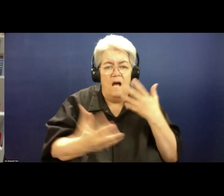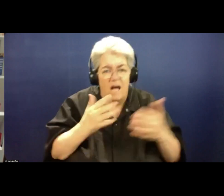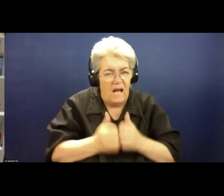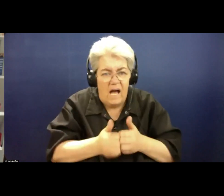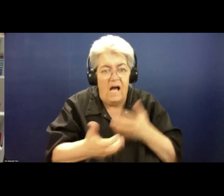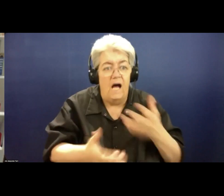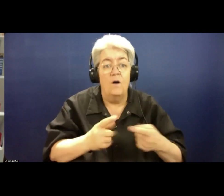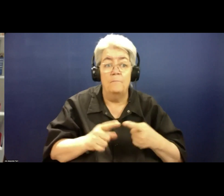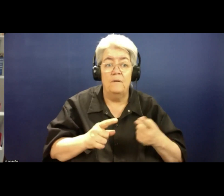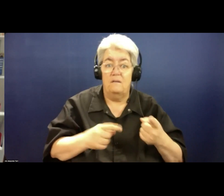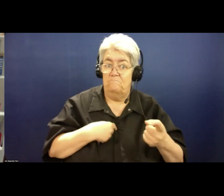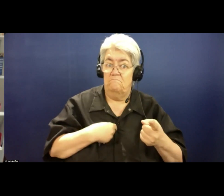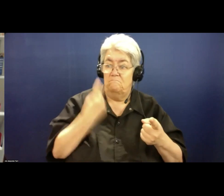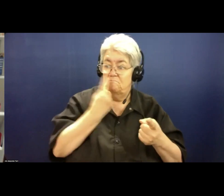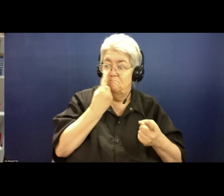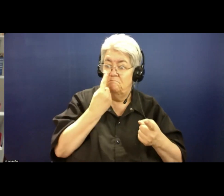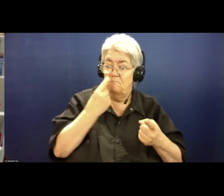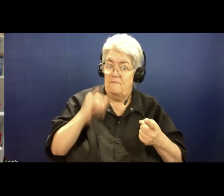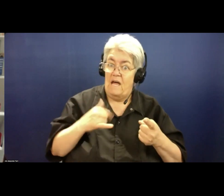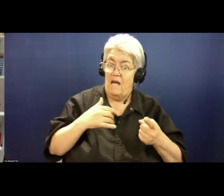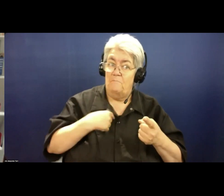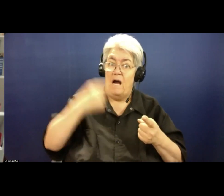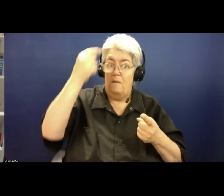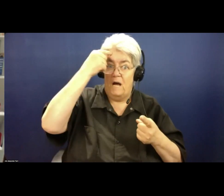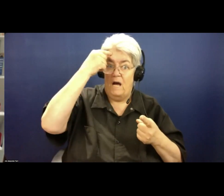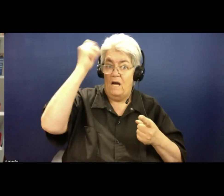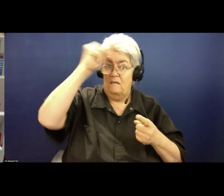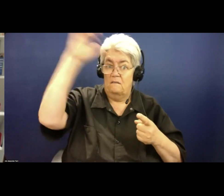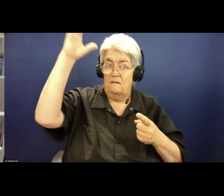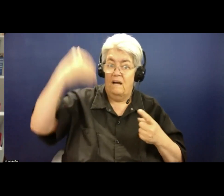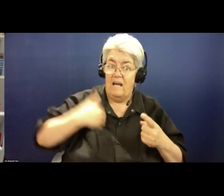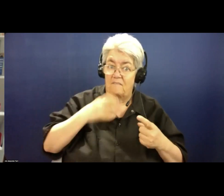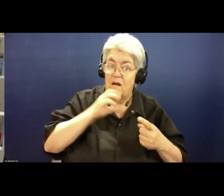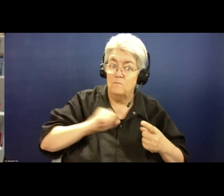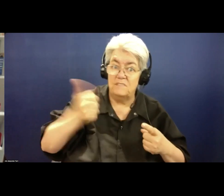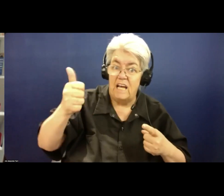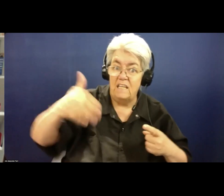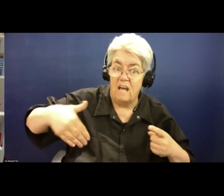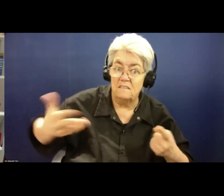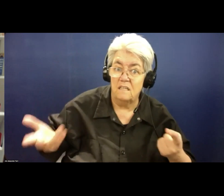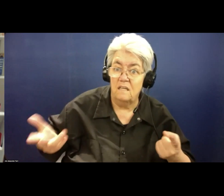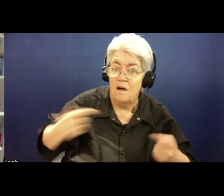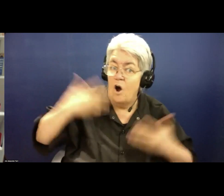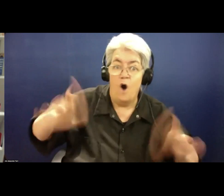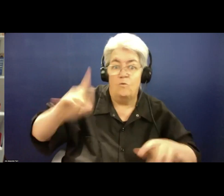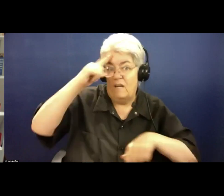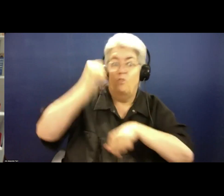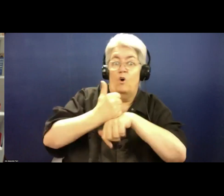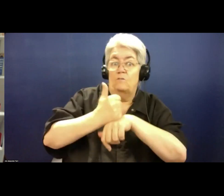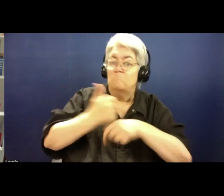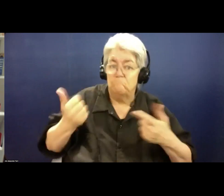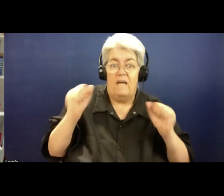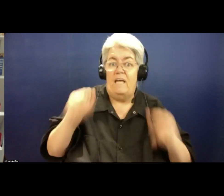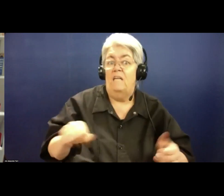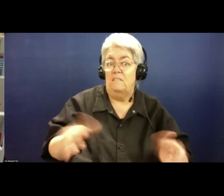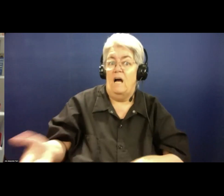hadn't realized myself that it was an option in my mind. So here at 53, I spend a lot of time working. Obviously,